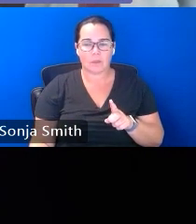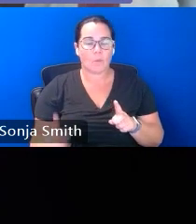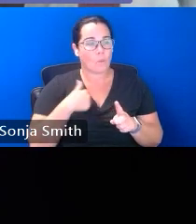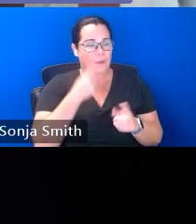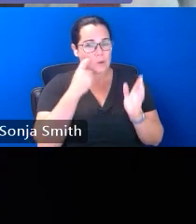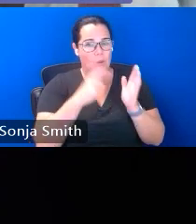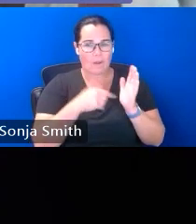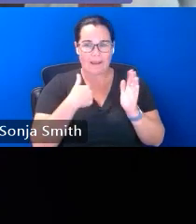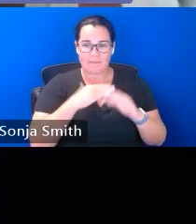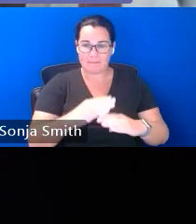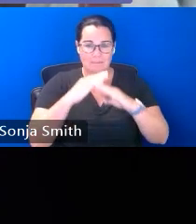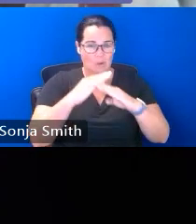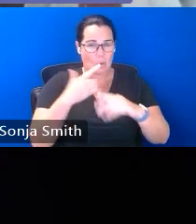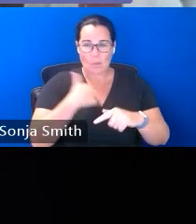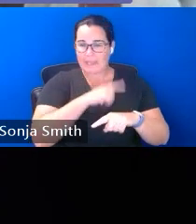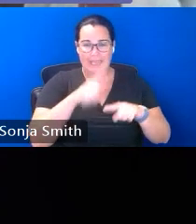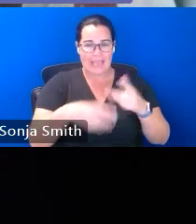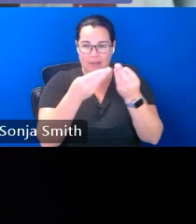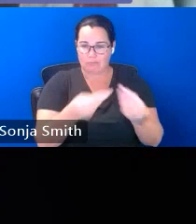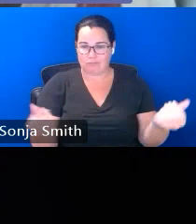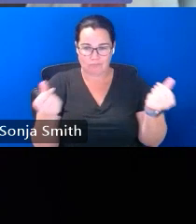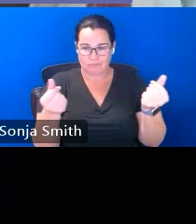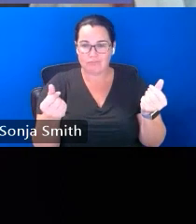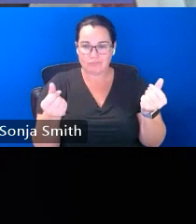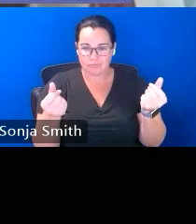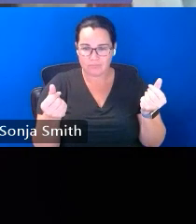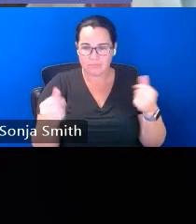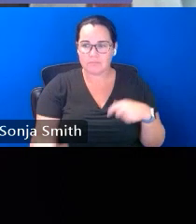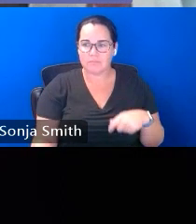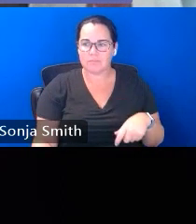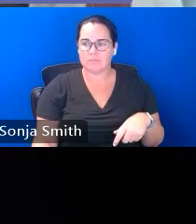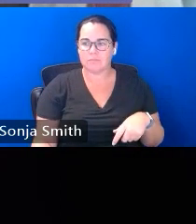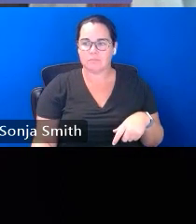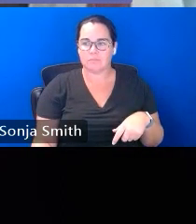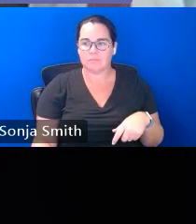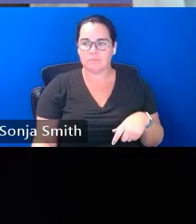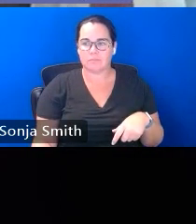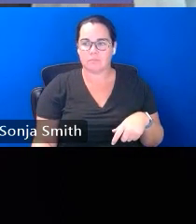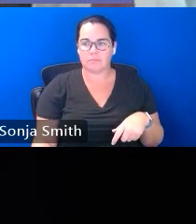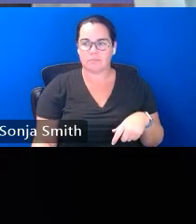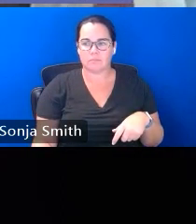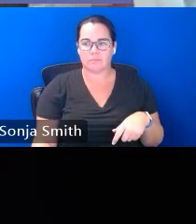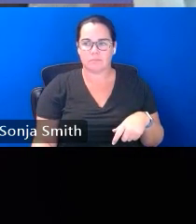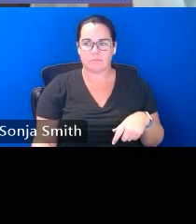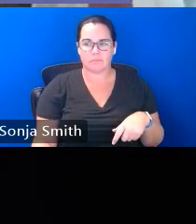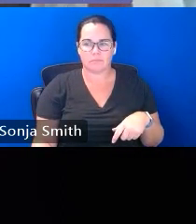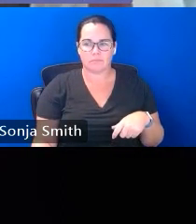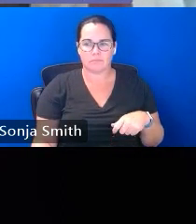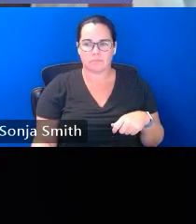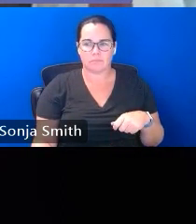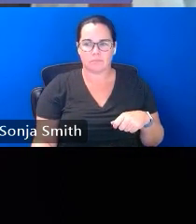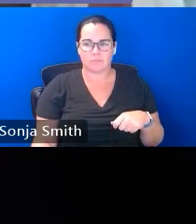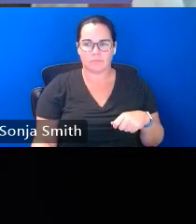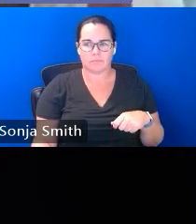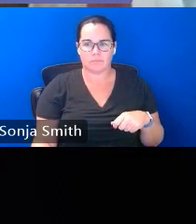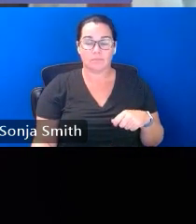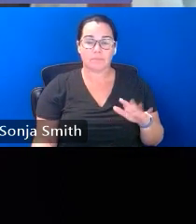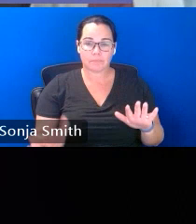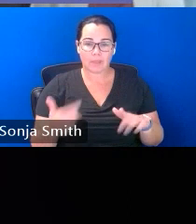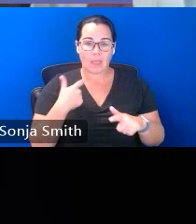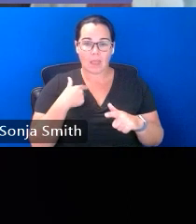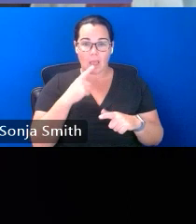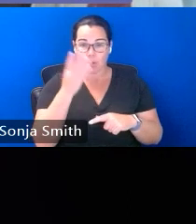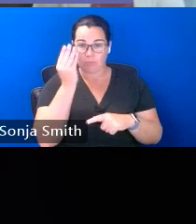youth so i'm going to give you a couple examples and i'm going to offer some solutions and i'm going to say just kind of up front as a caveat